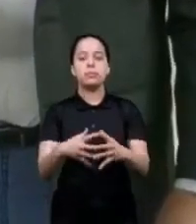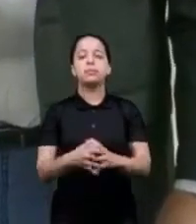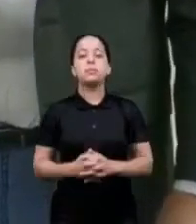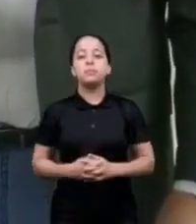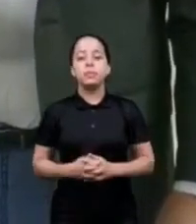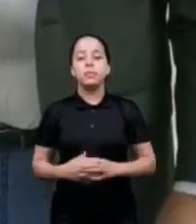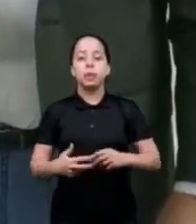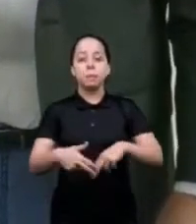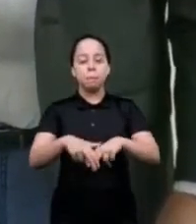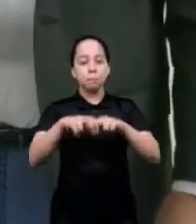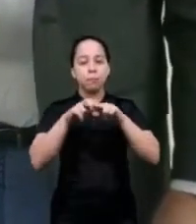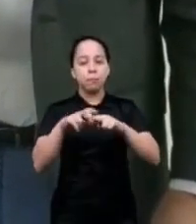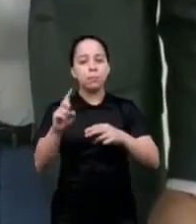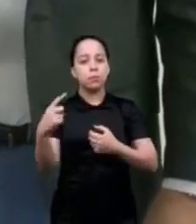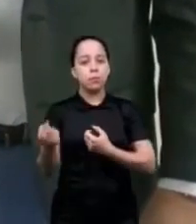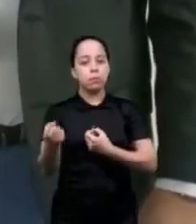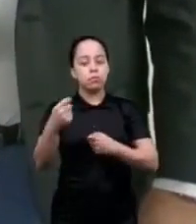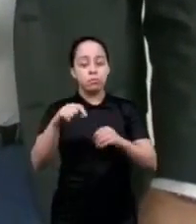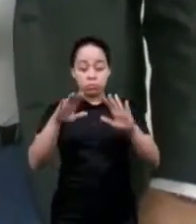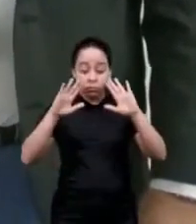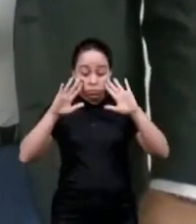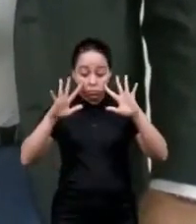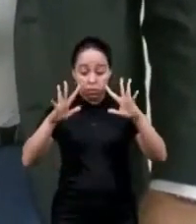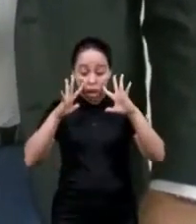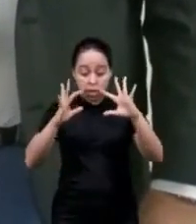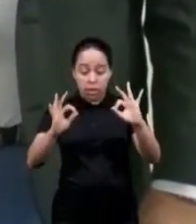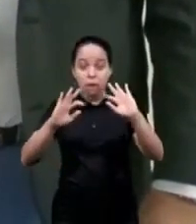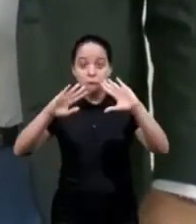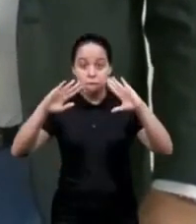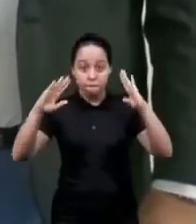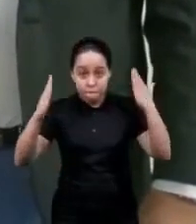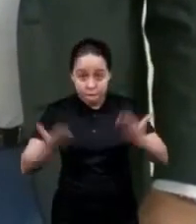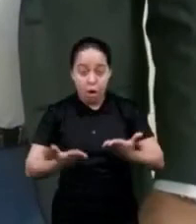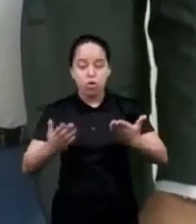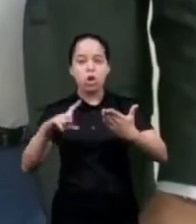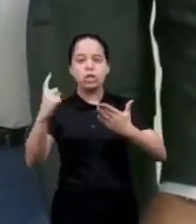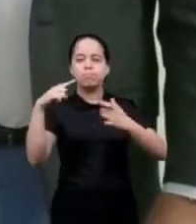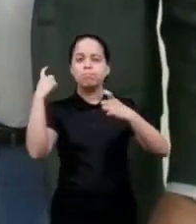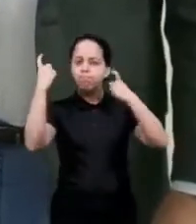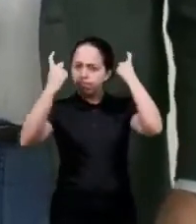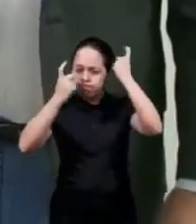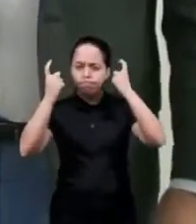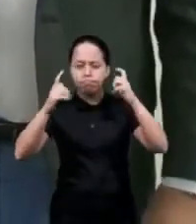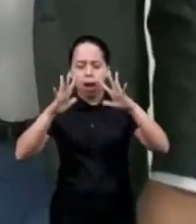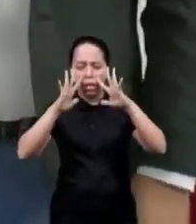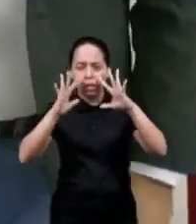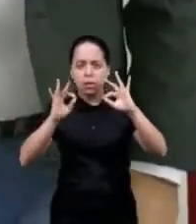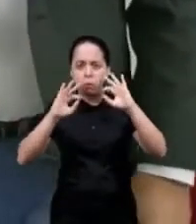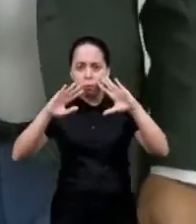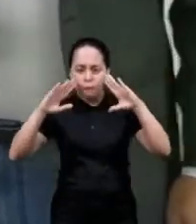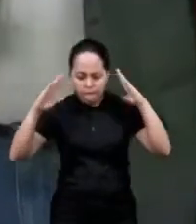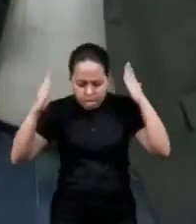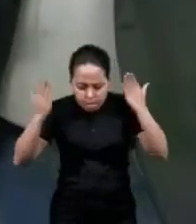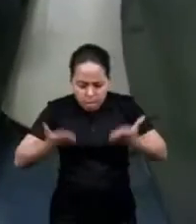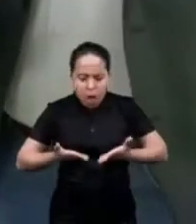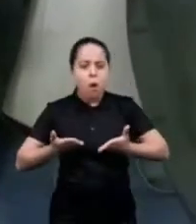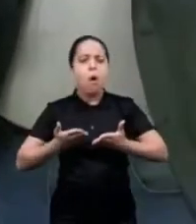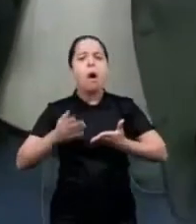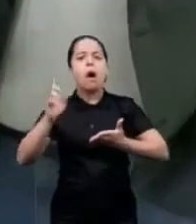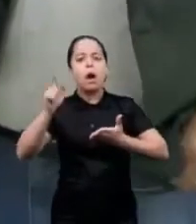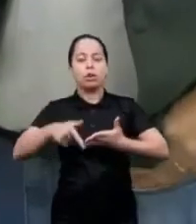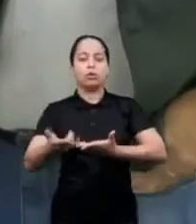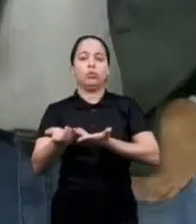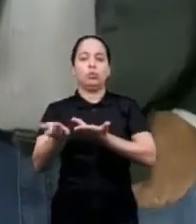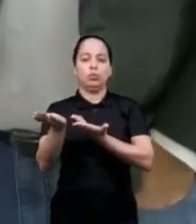therefore we return all of our focus all of our concern is on the